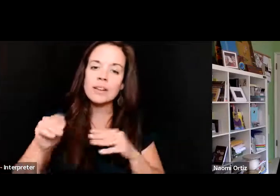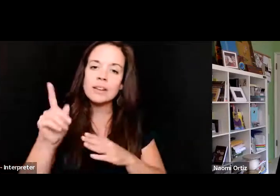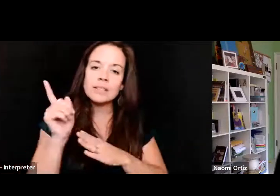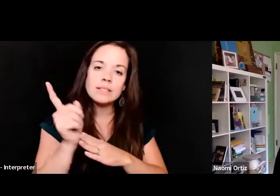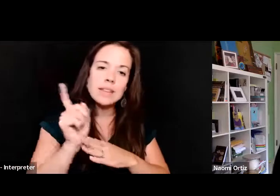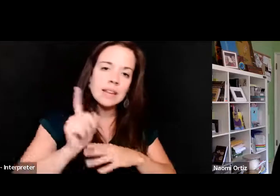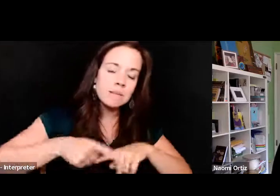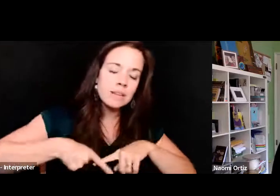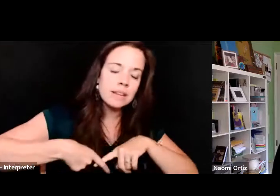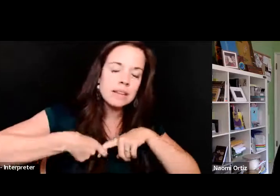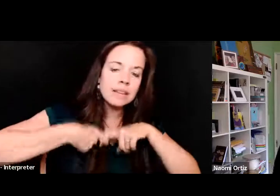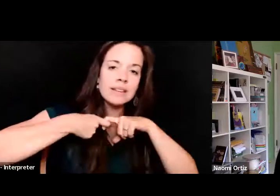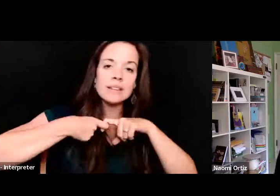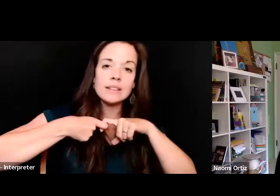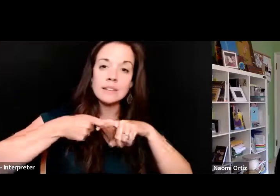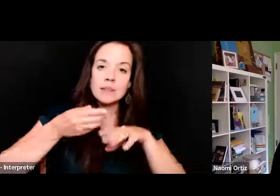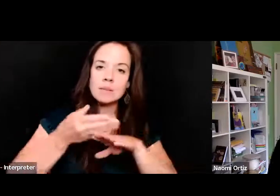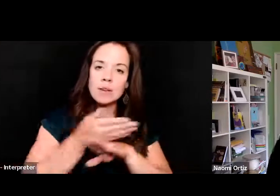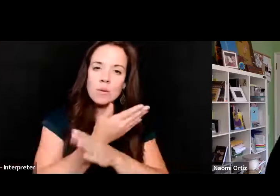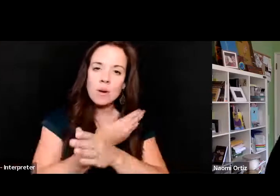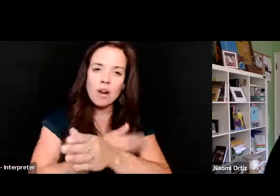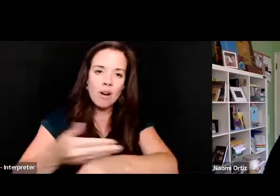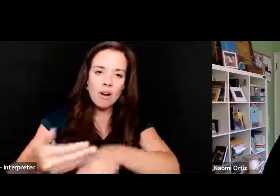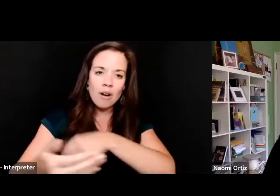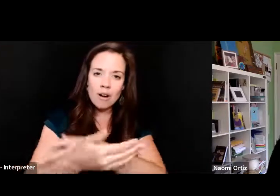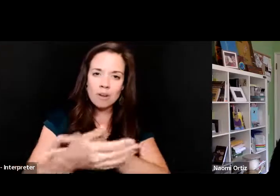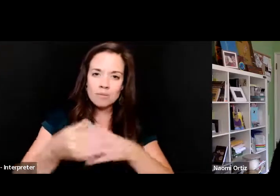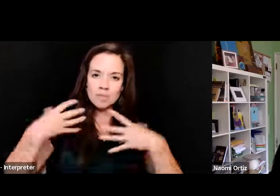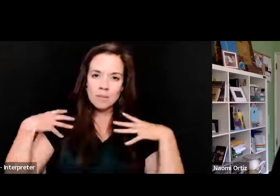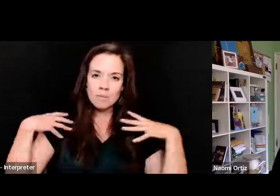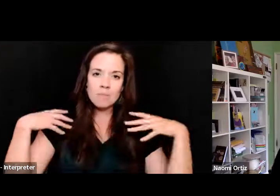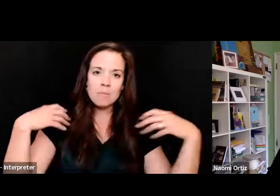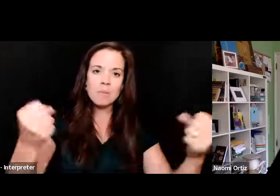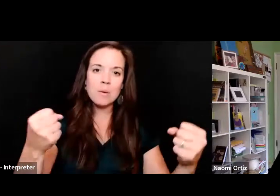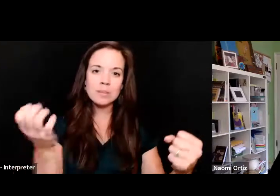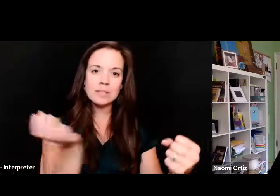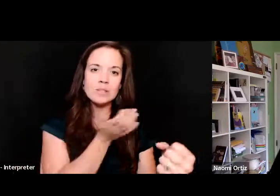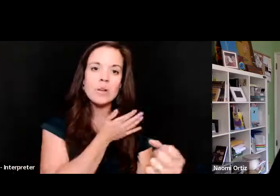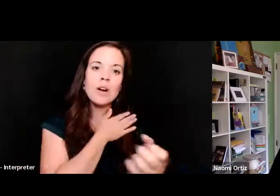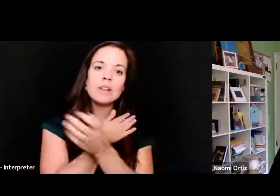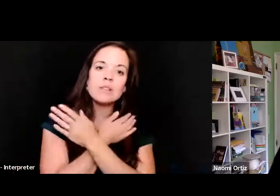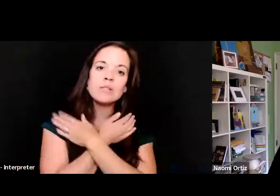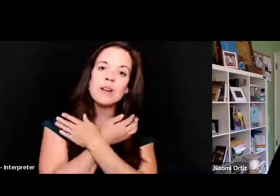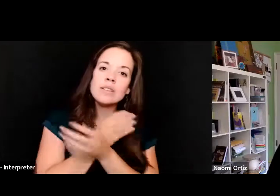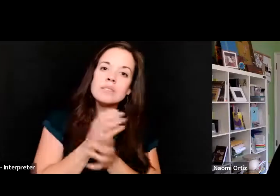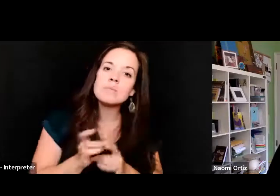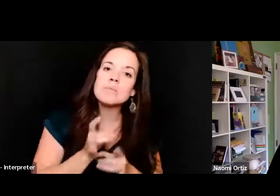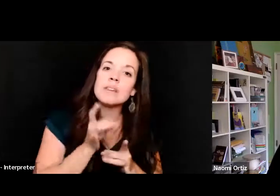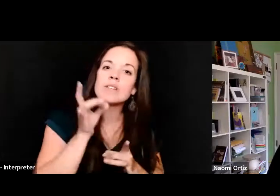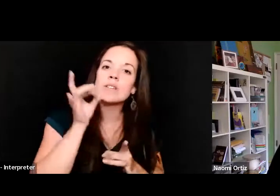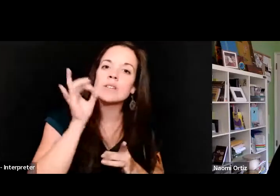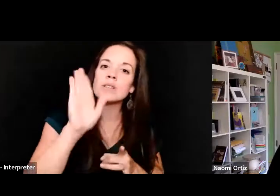Before arms emboldened. Cross to caress. Chest. Spirit. Soul.